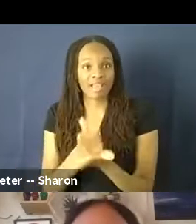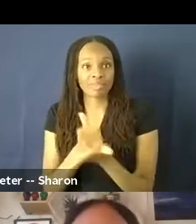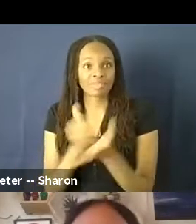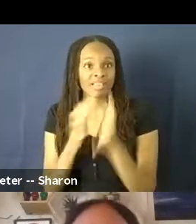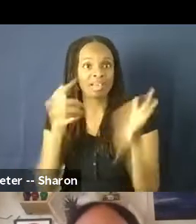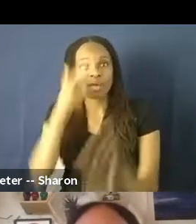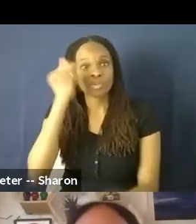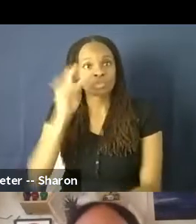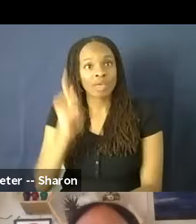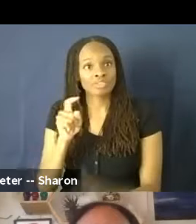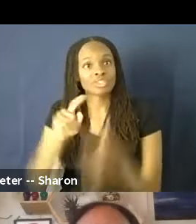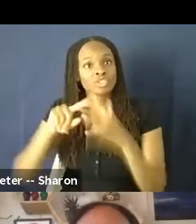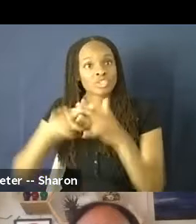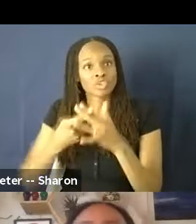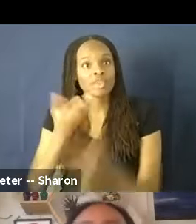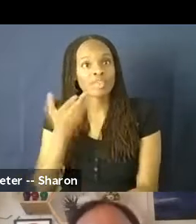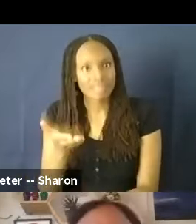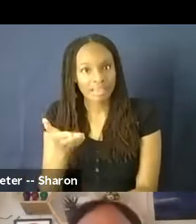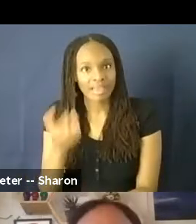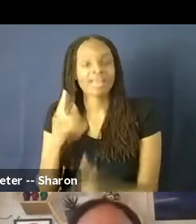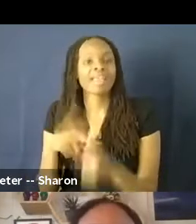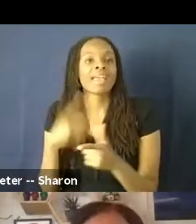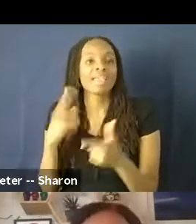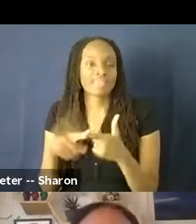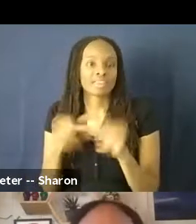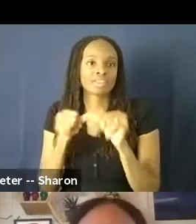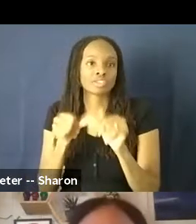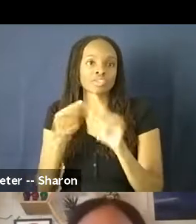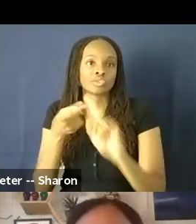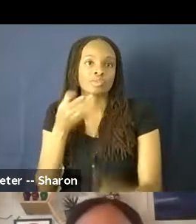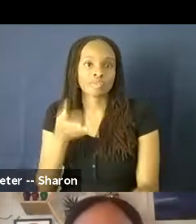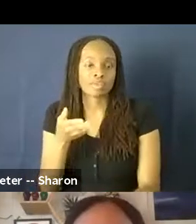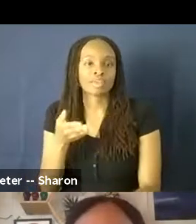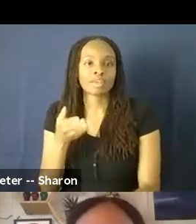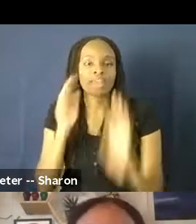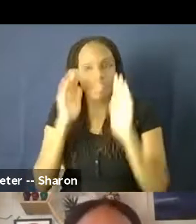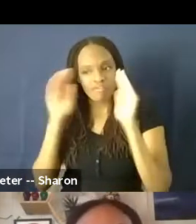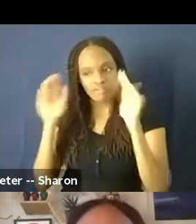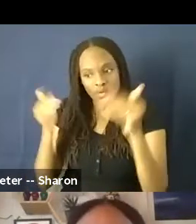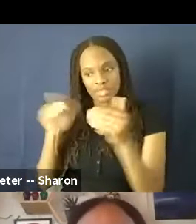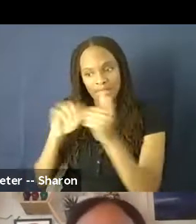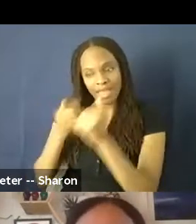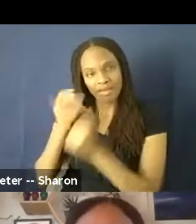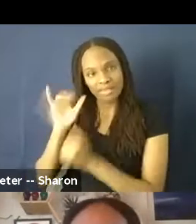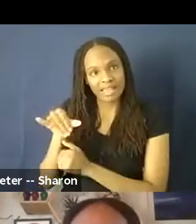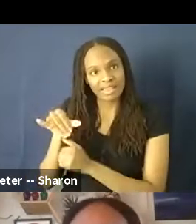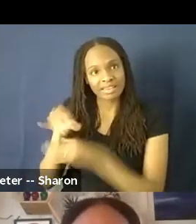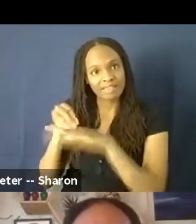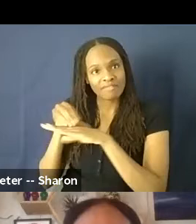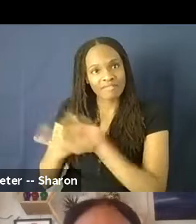there and then kind of jump off of that and focus how it affects, you know, media.